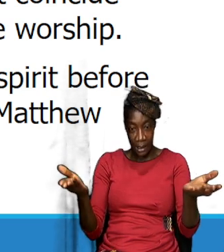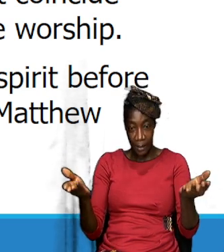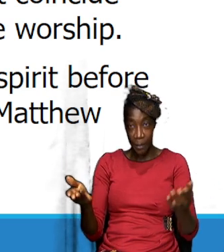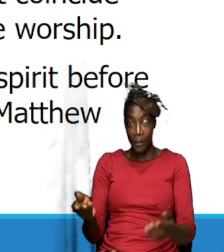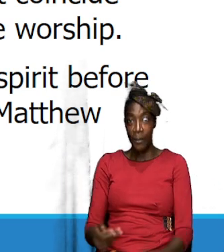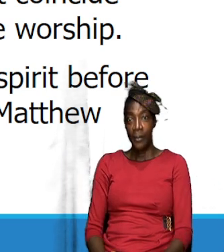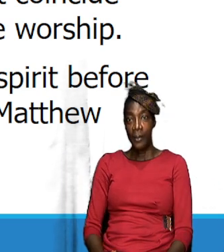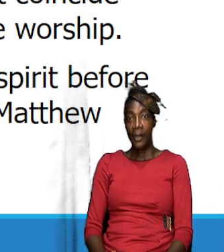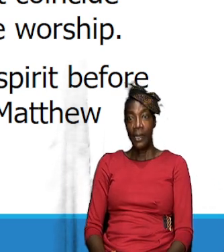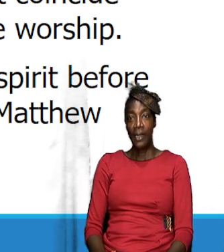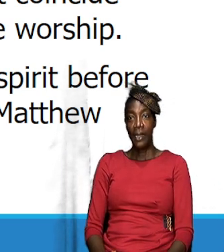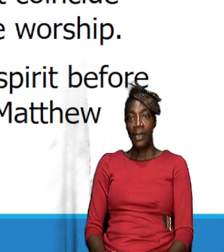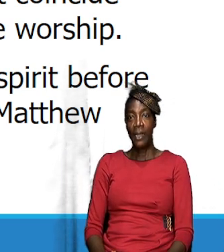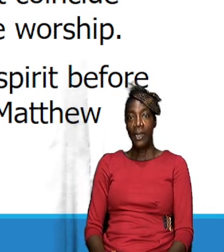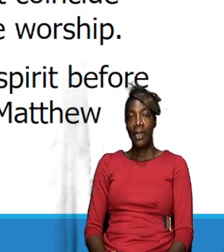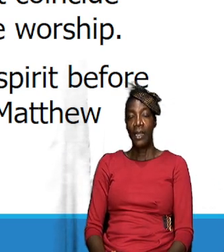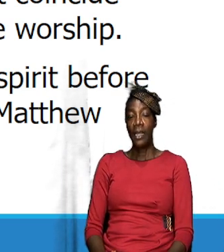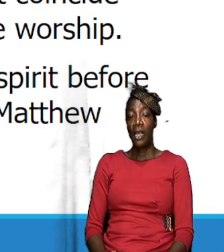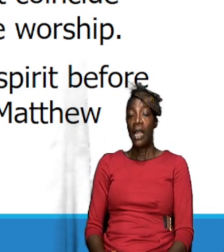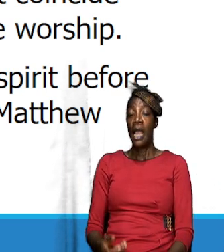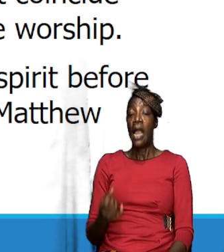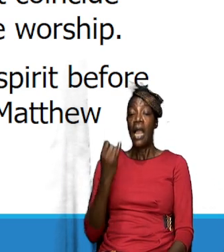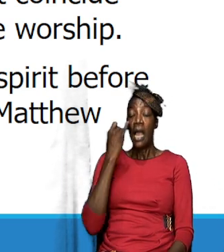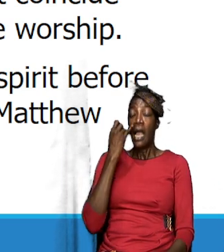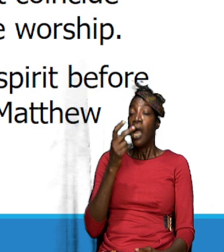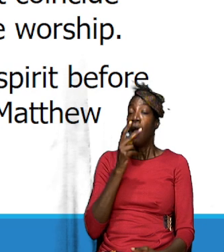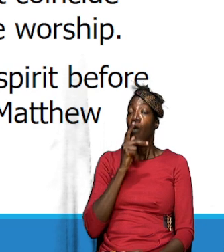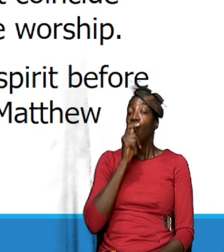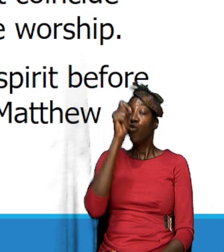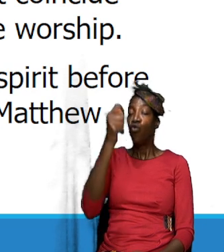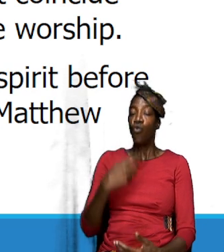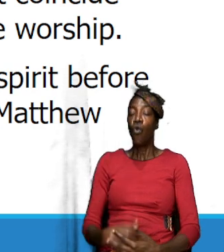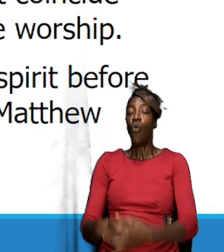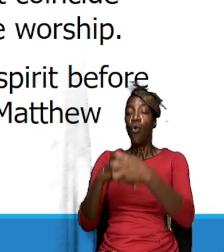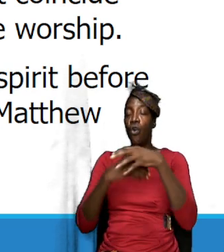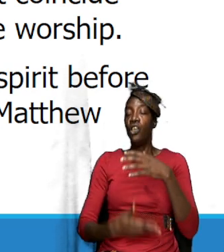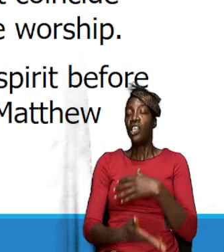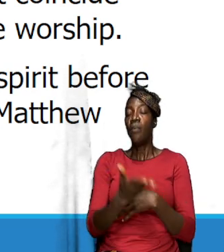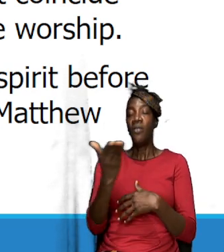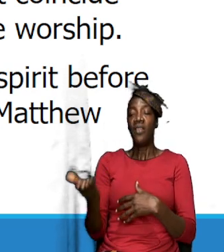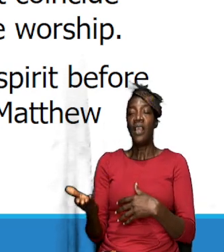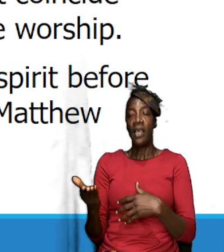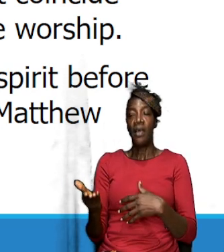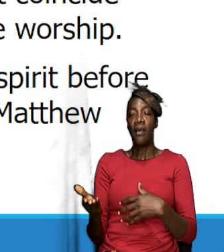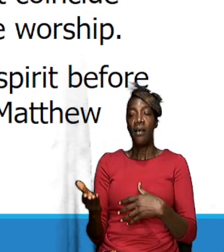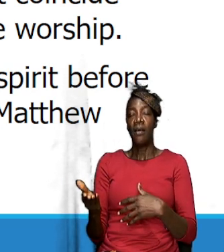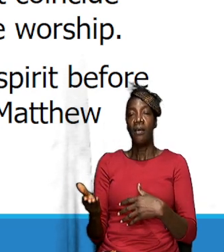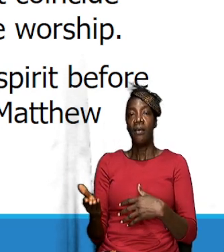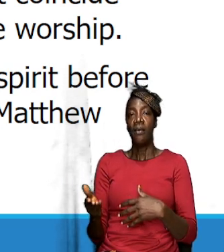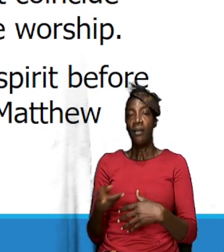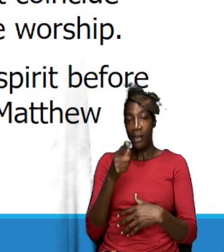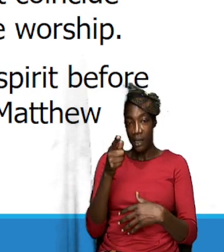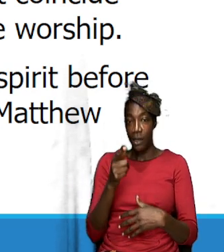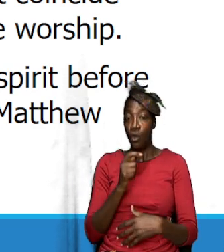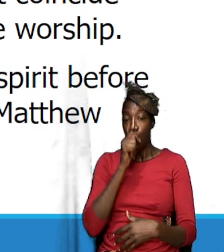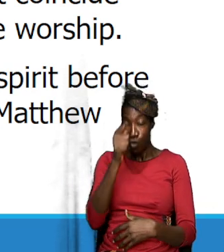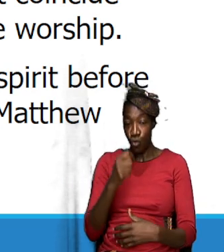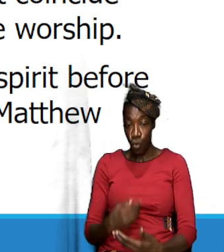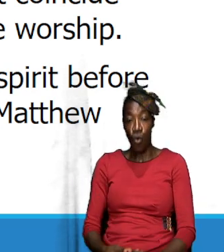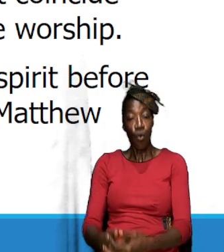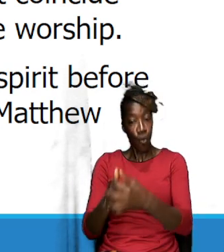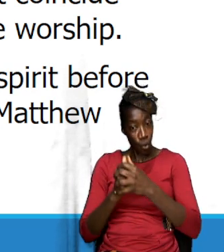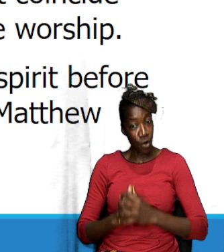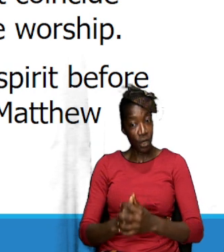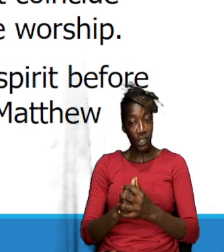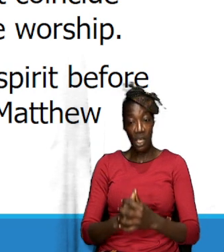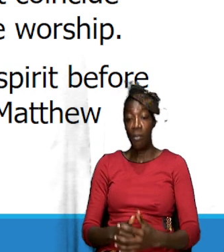you know if true worshiping is happening there then you're doing true worshiping but if true worshiping